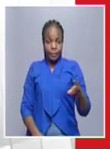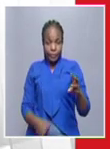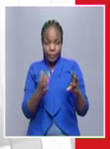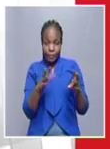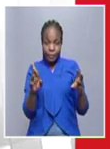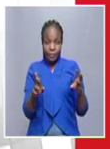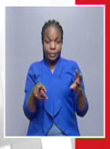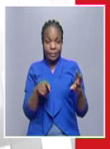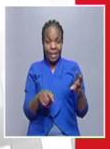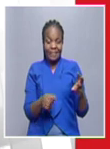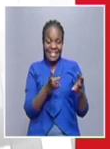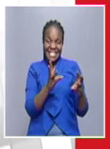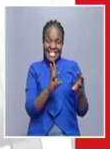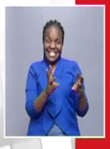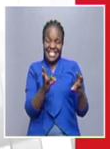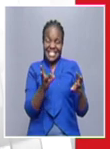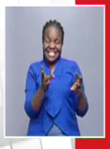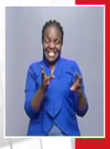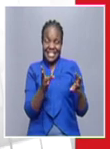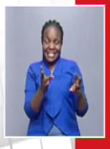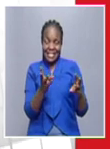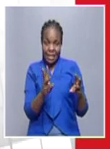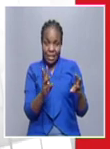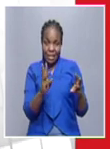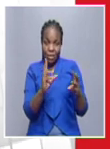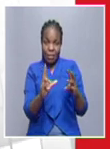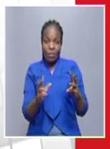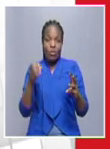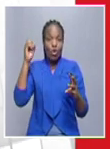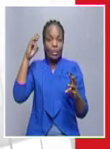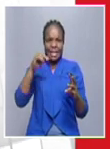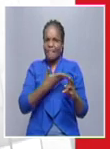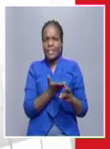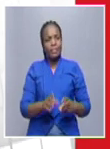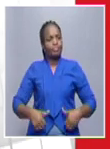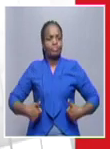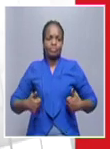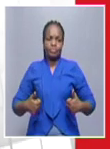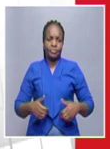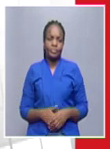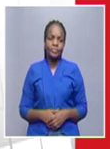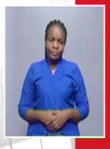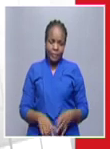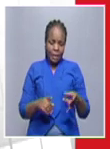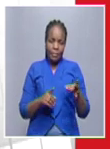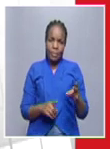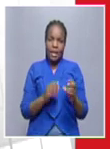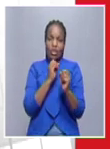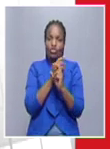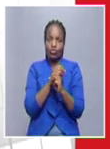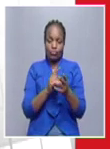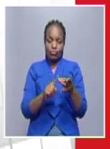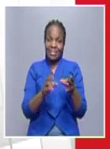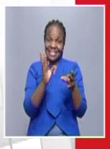there were 16 cases at oshakati and all had recovered oshikoto had six